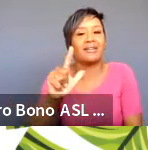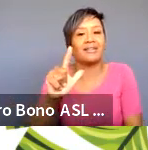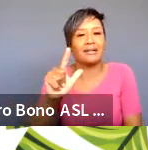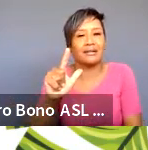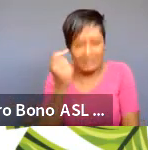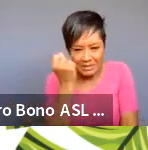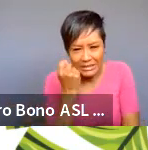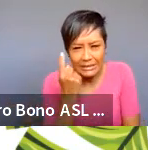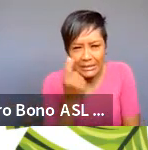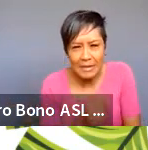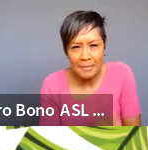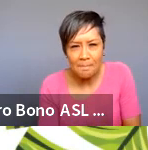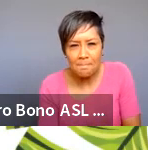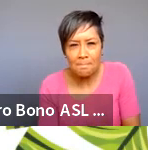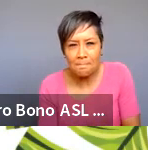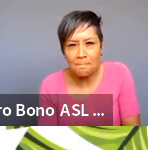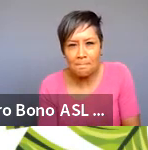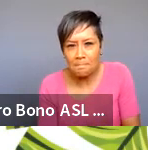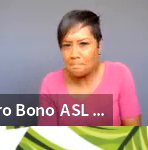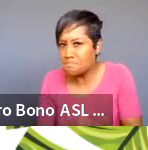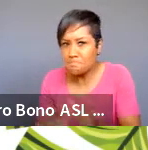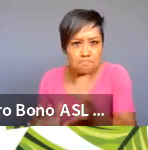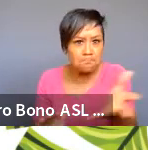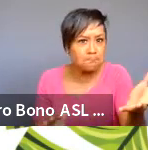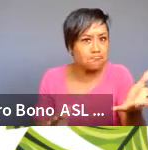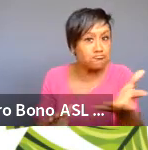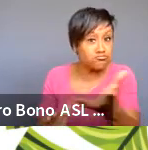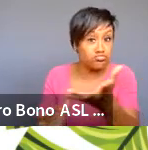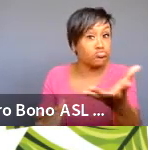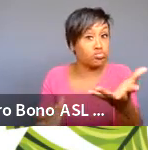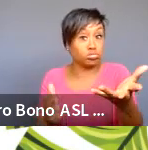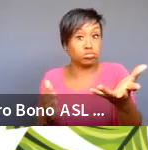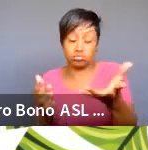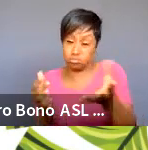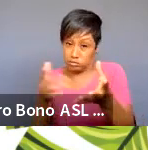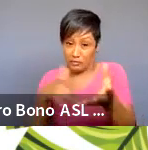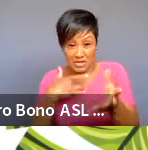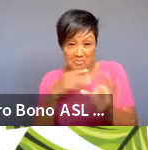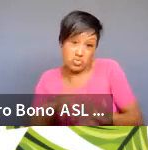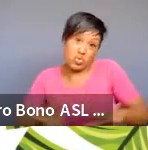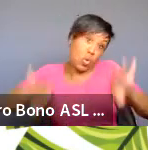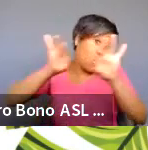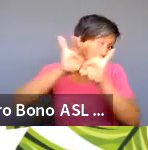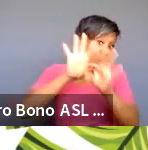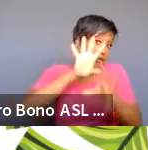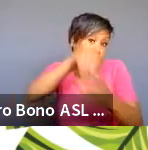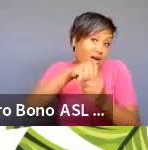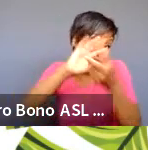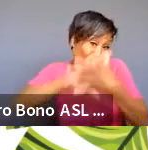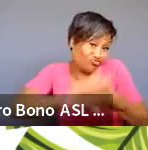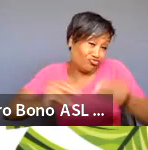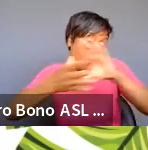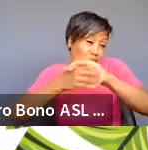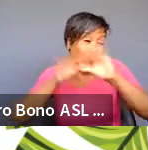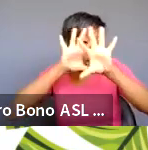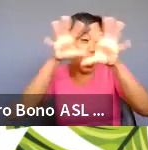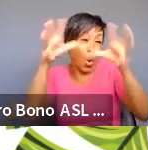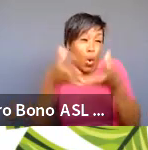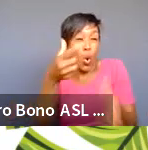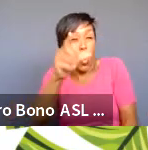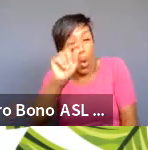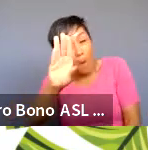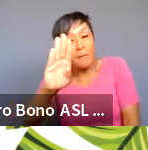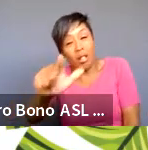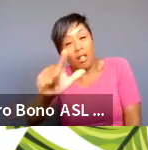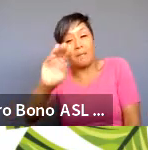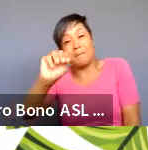do we think that it that's a that's a very important aspect to storytelling within global majorities absolutely